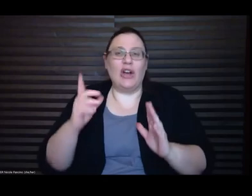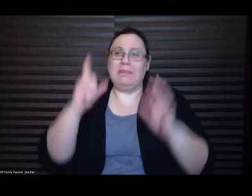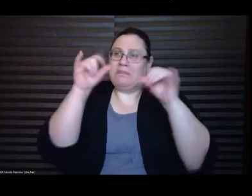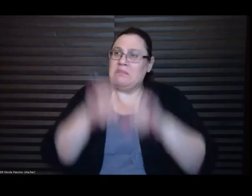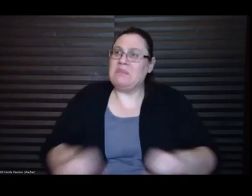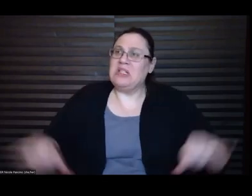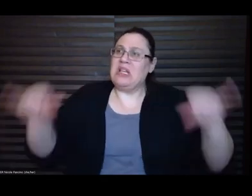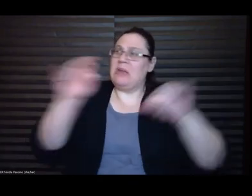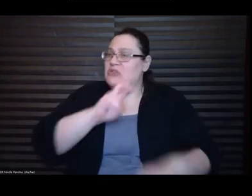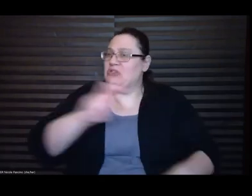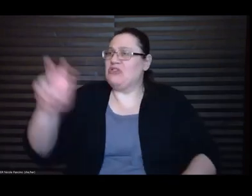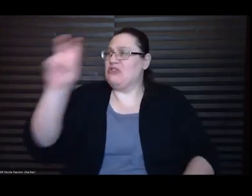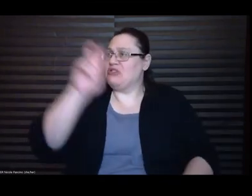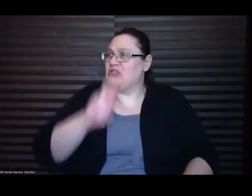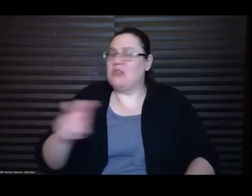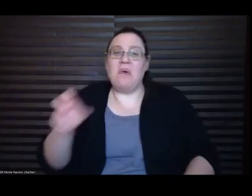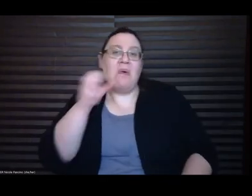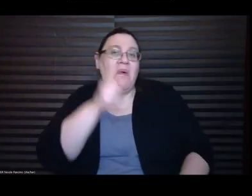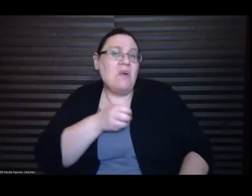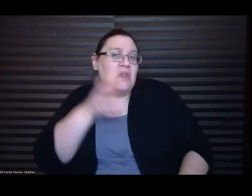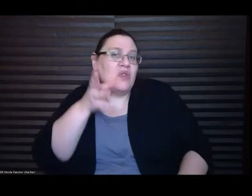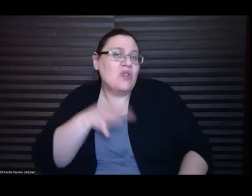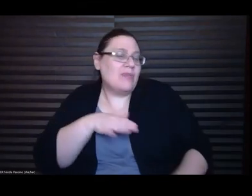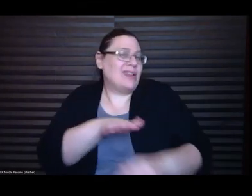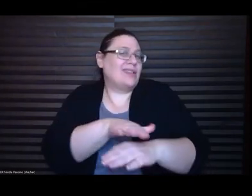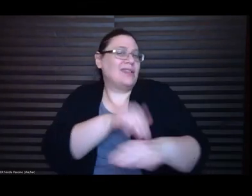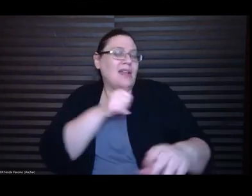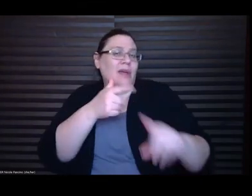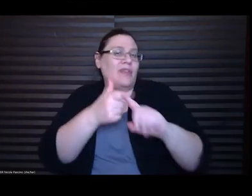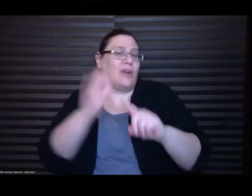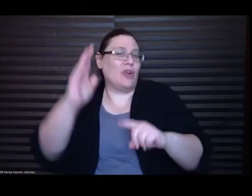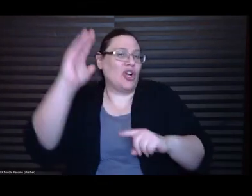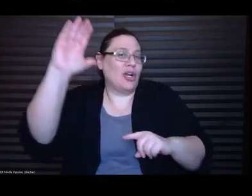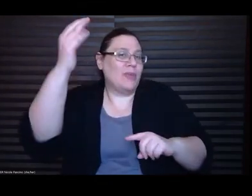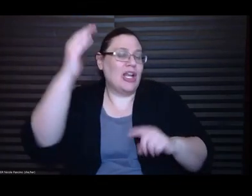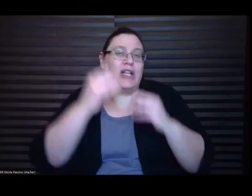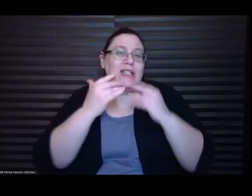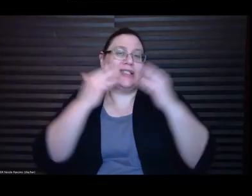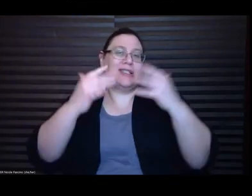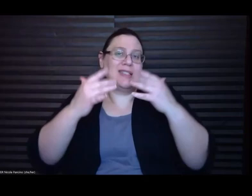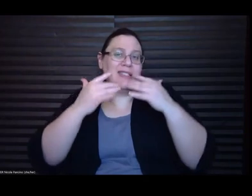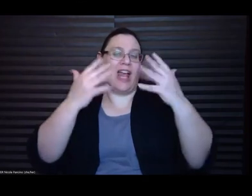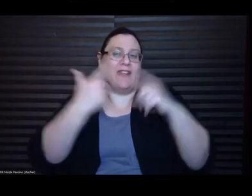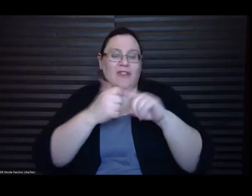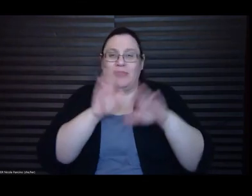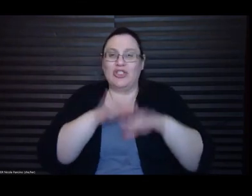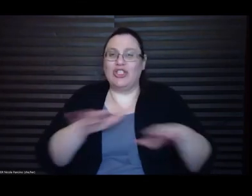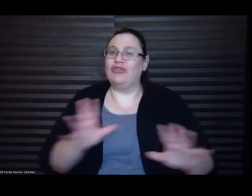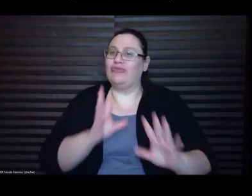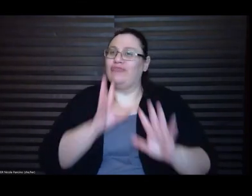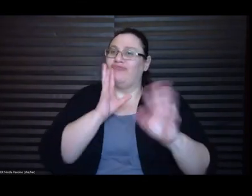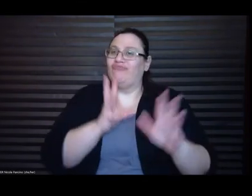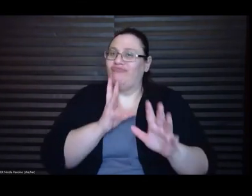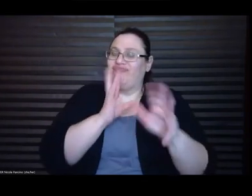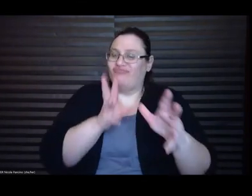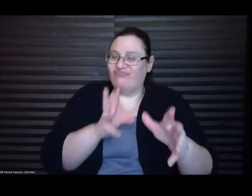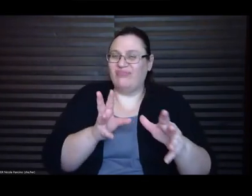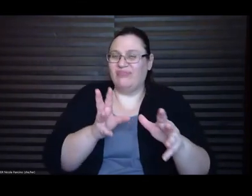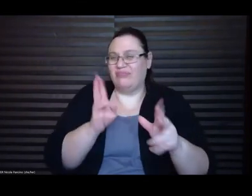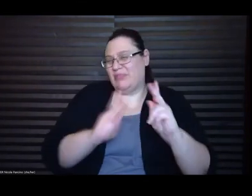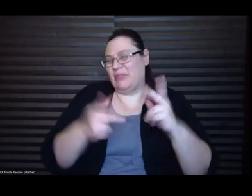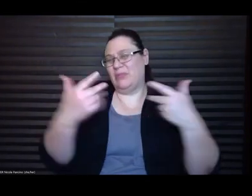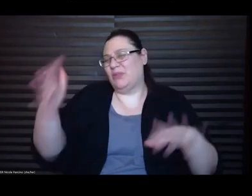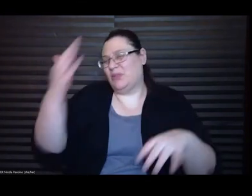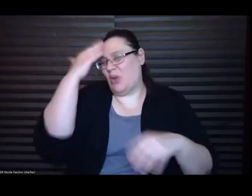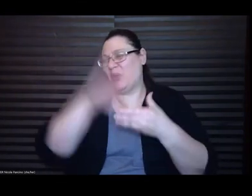her mirror by the chance of children. Everyone knows these stories. That is, everyone tells them, even if they don't know